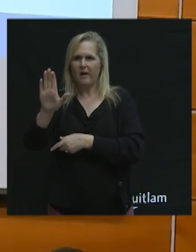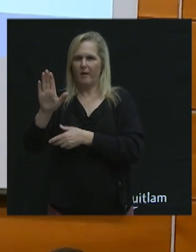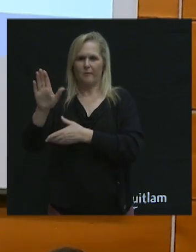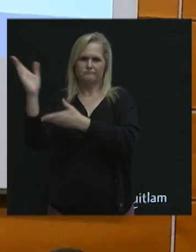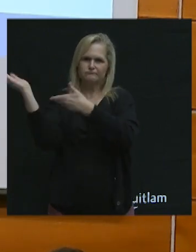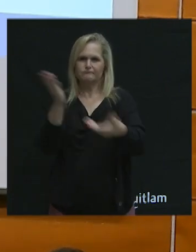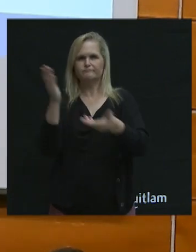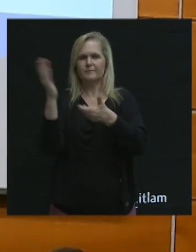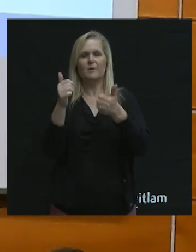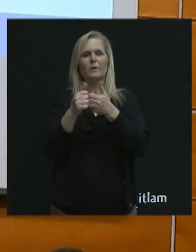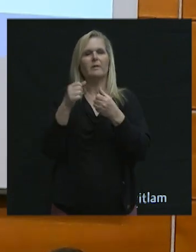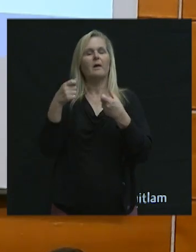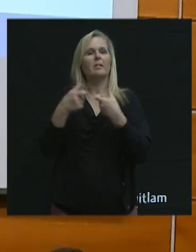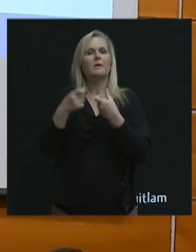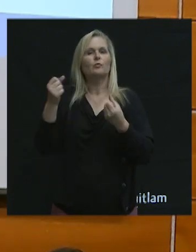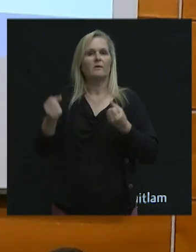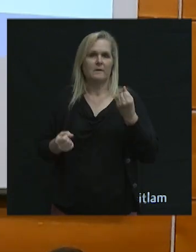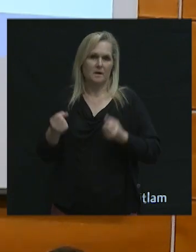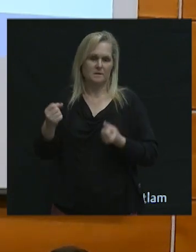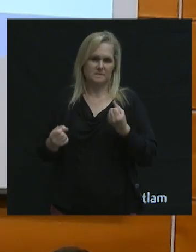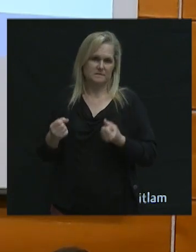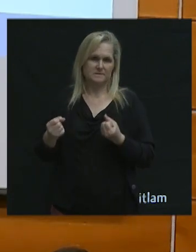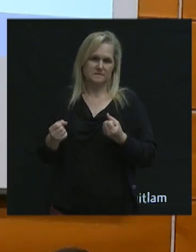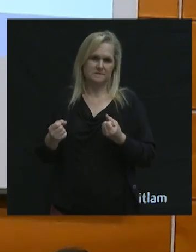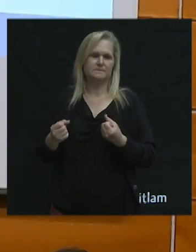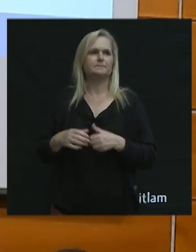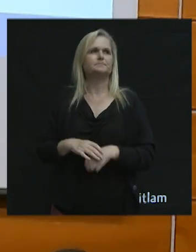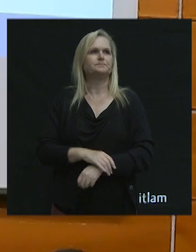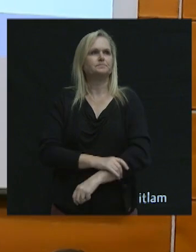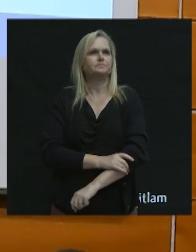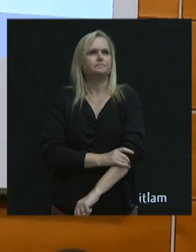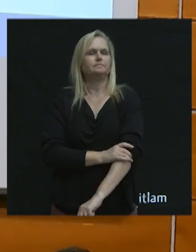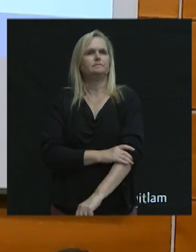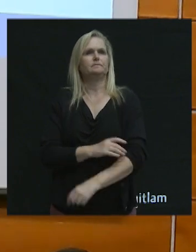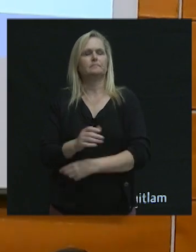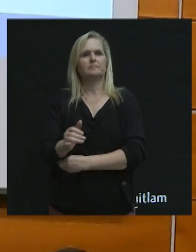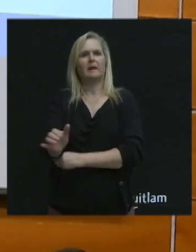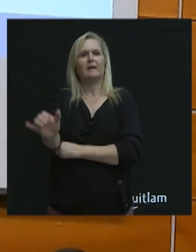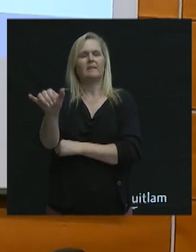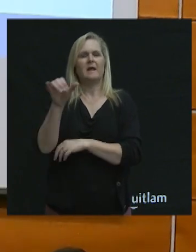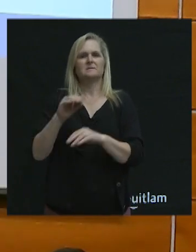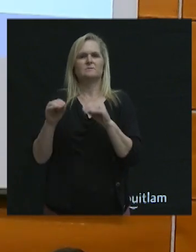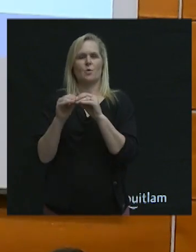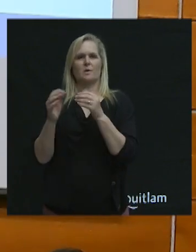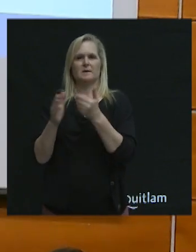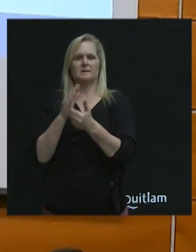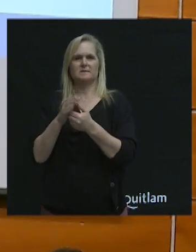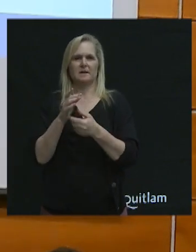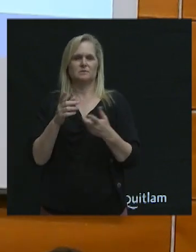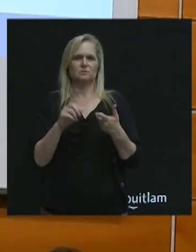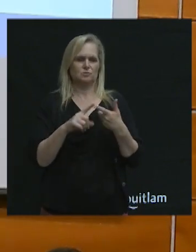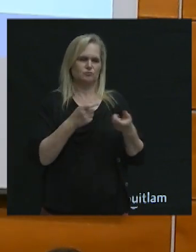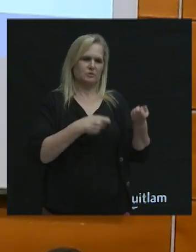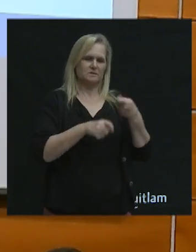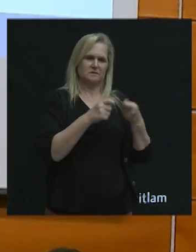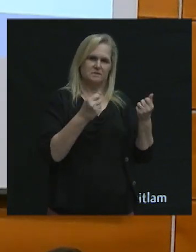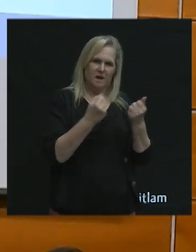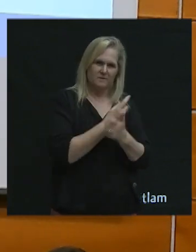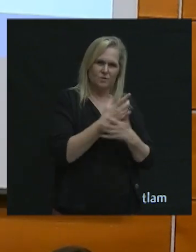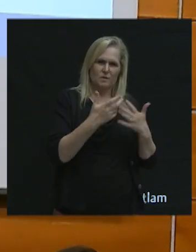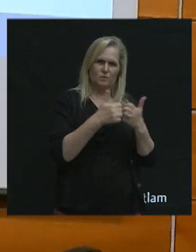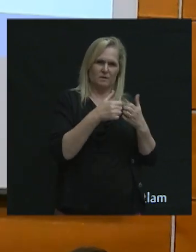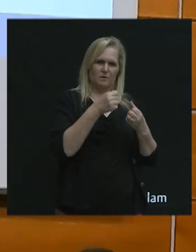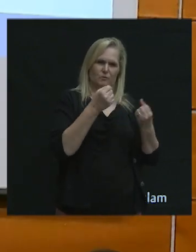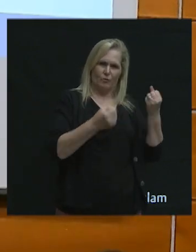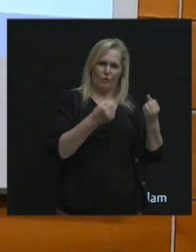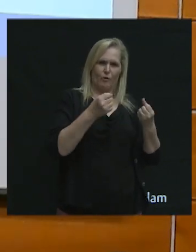perhaps easier than transitioning everybody who has a car to an electric car.